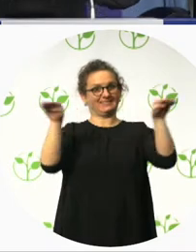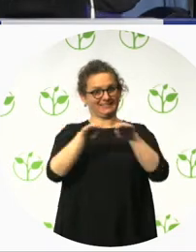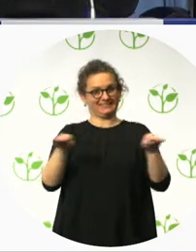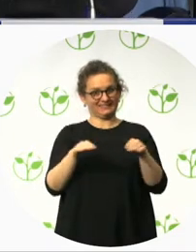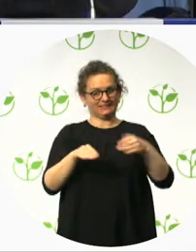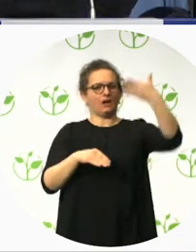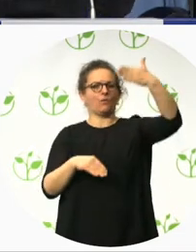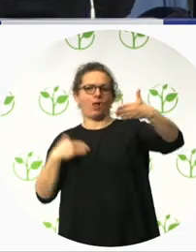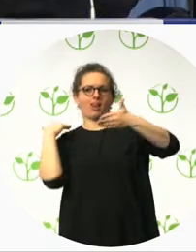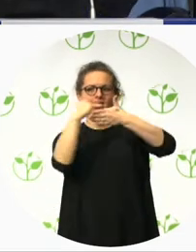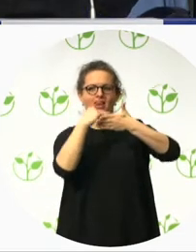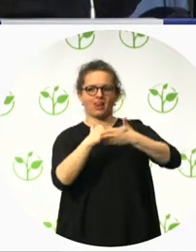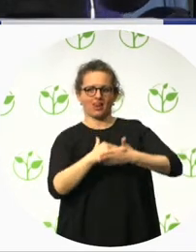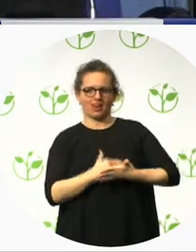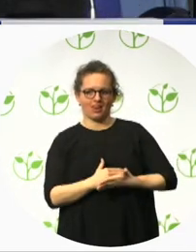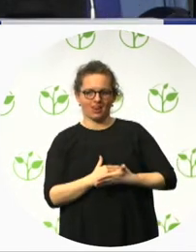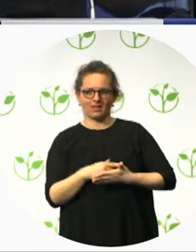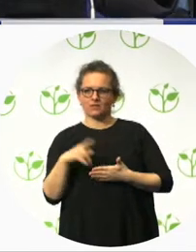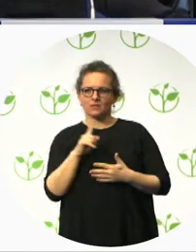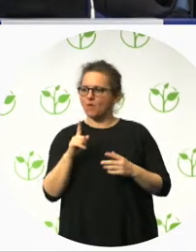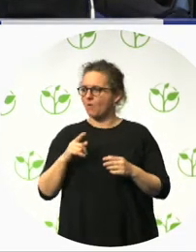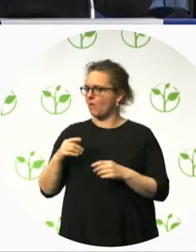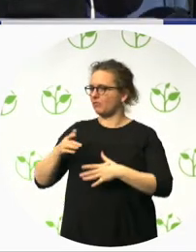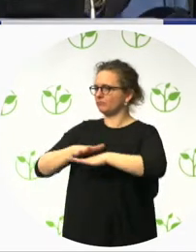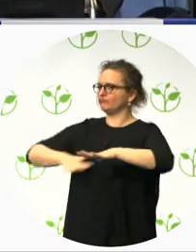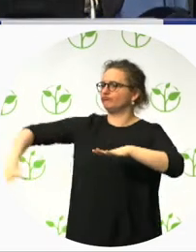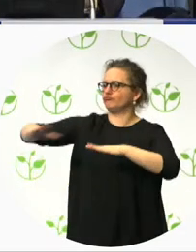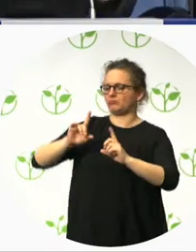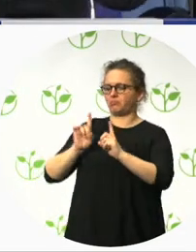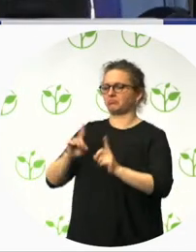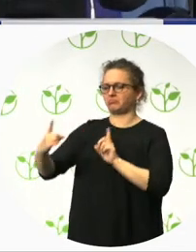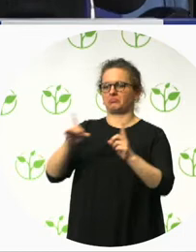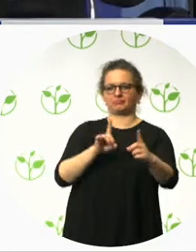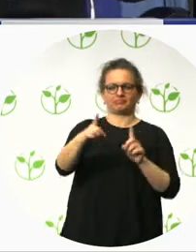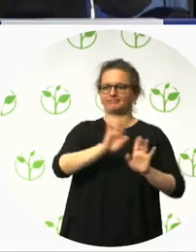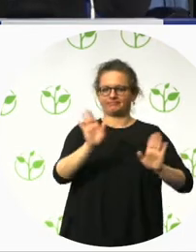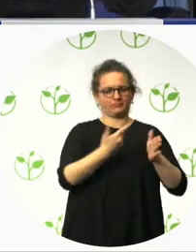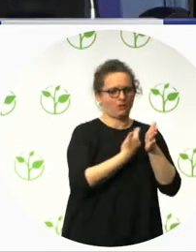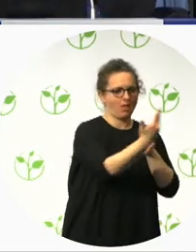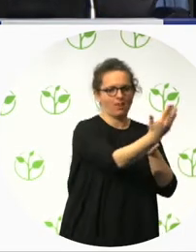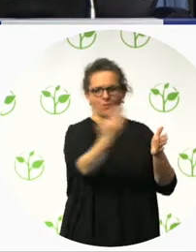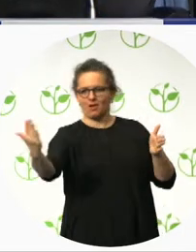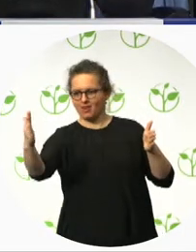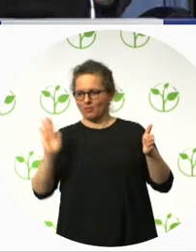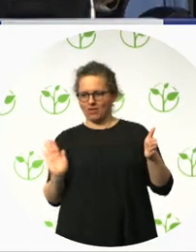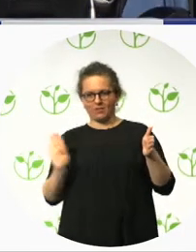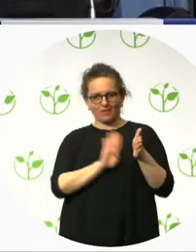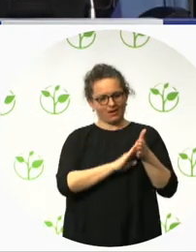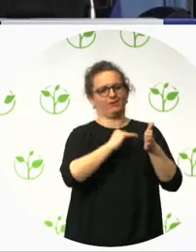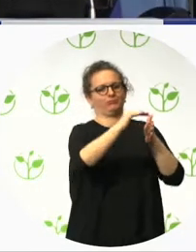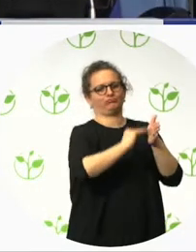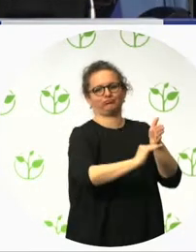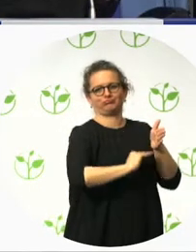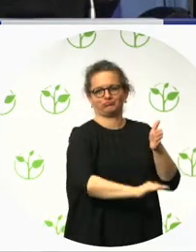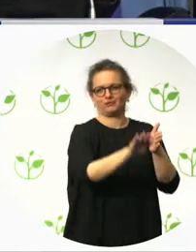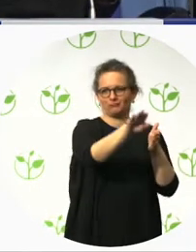you are not only protecting the right of access of potential customers with disabilities. You are also adapting the workplace for